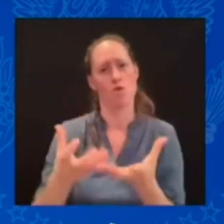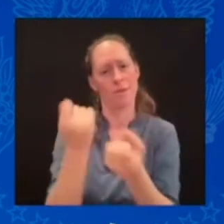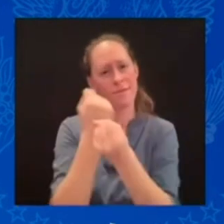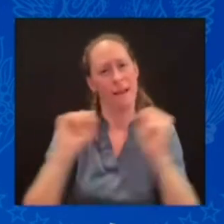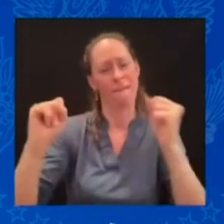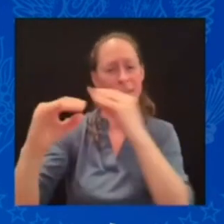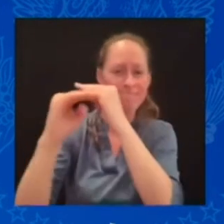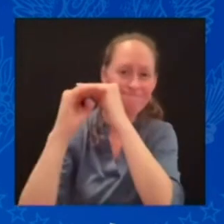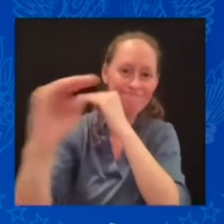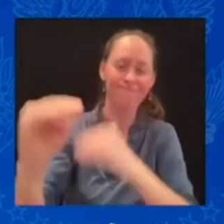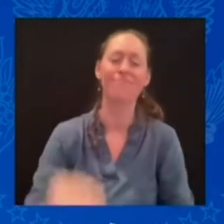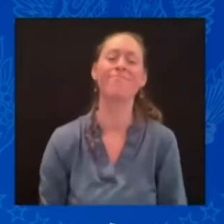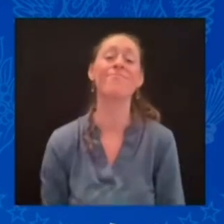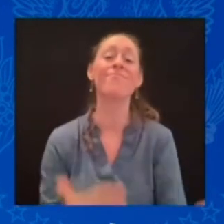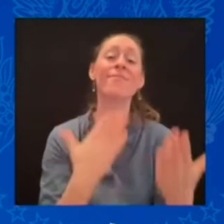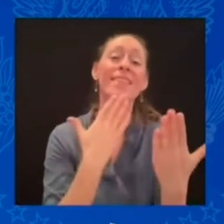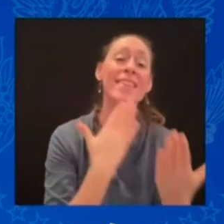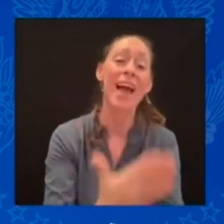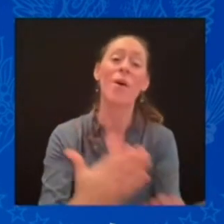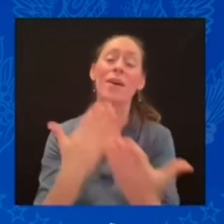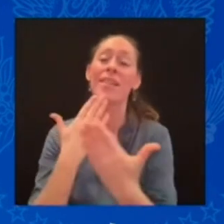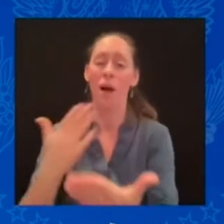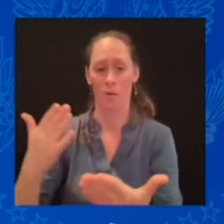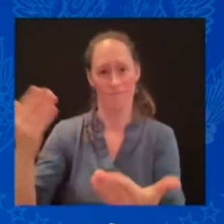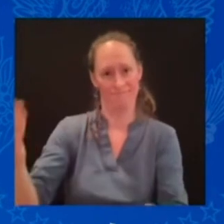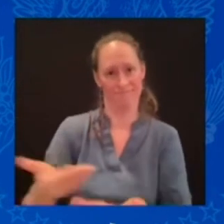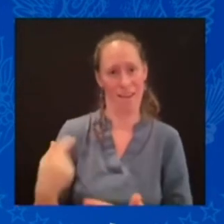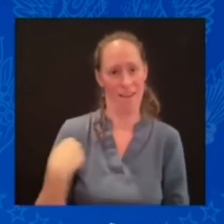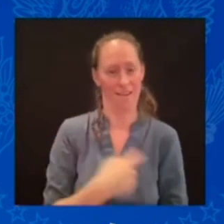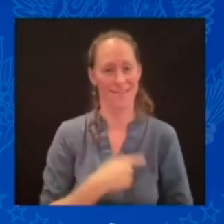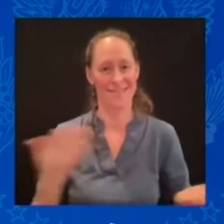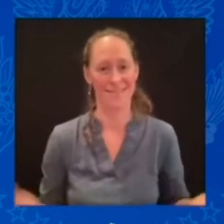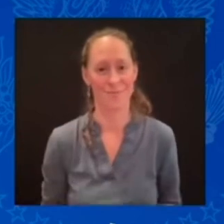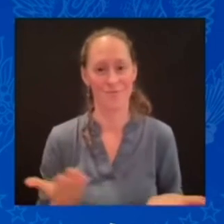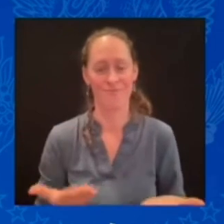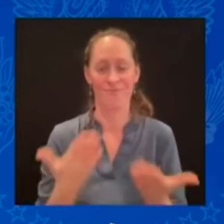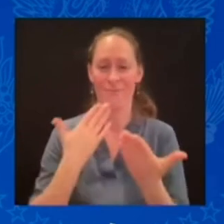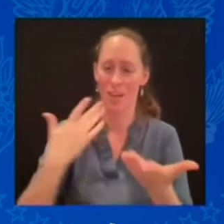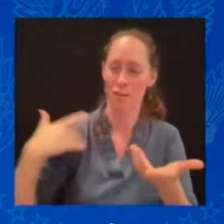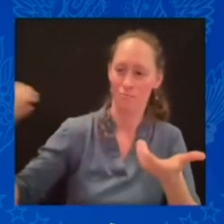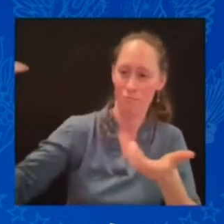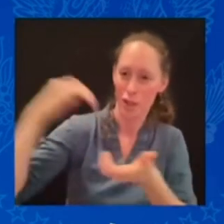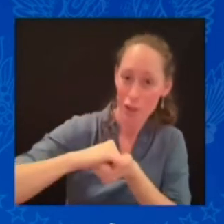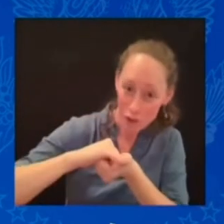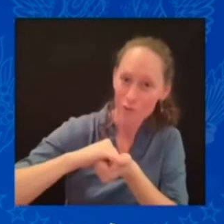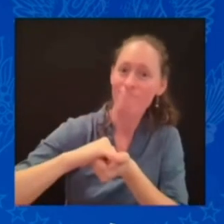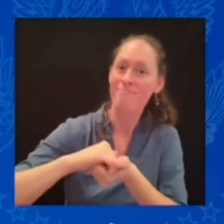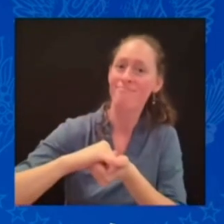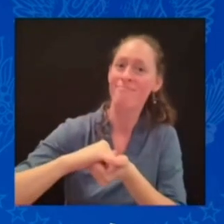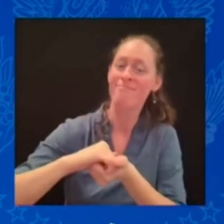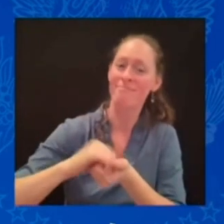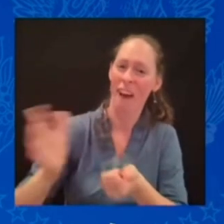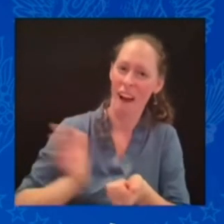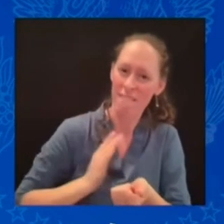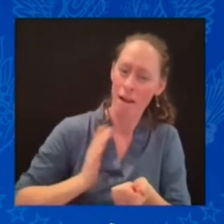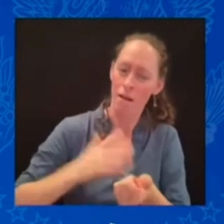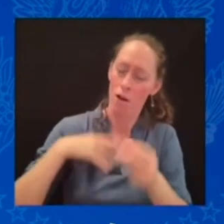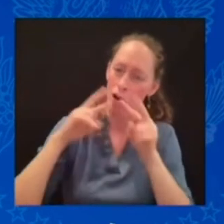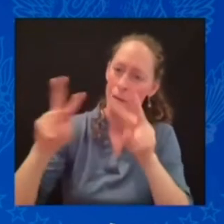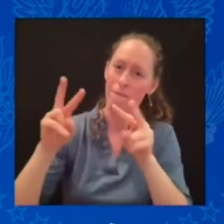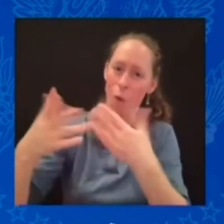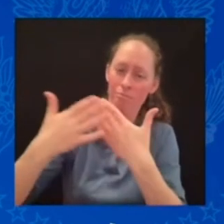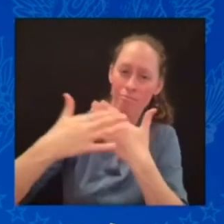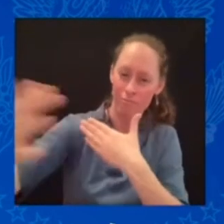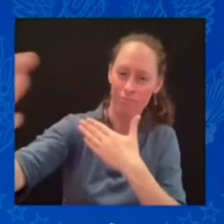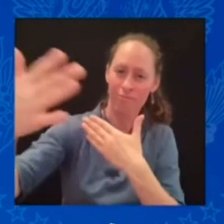As partners, friends, and allies, look forward to our work together in years ahead. And it's been a real pleasure getting to know you even better. Thank you.